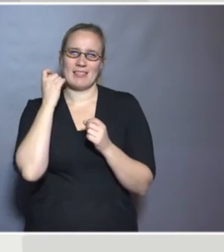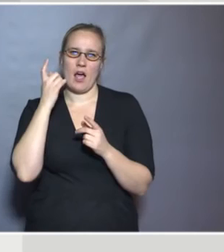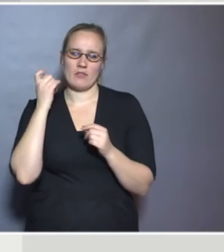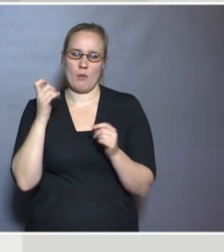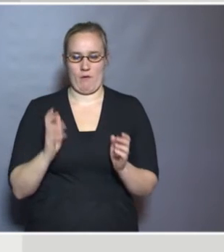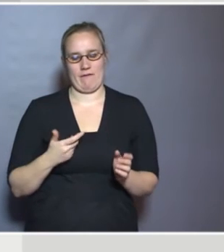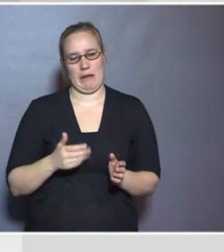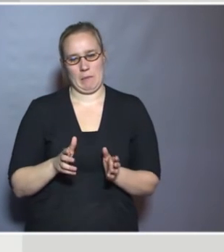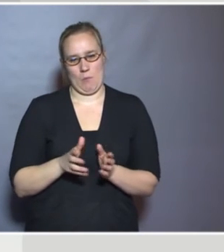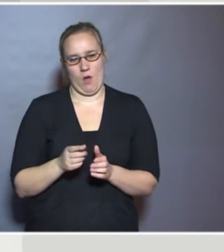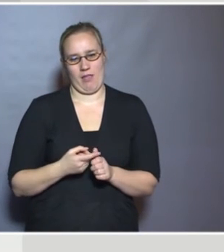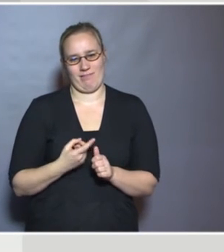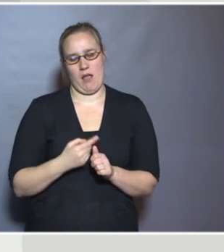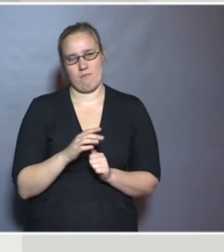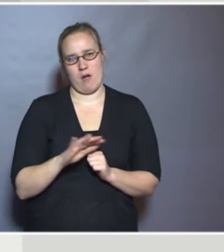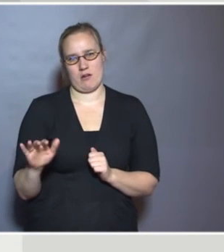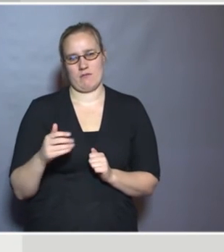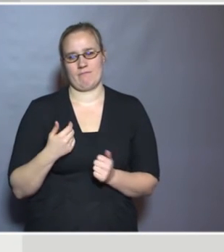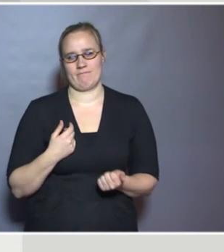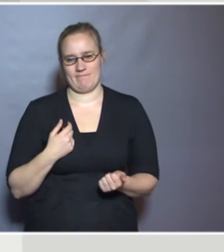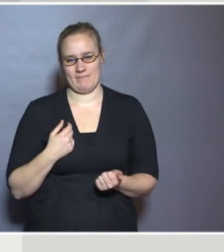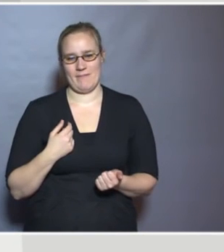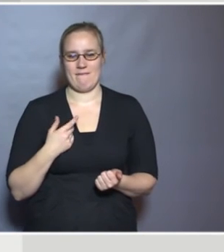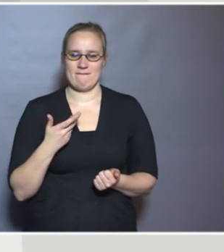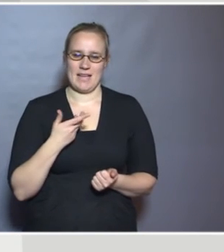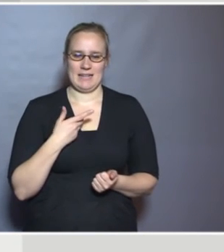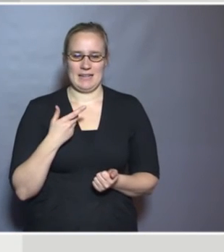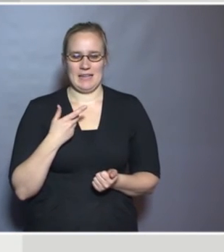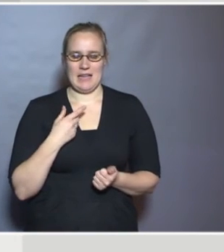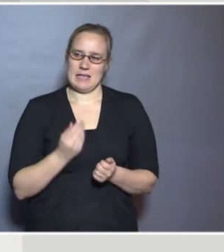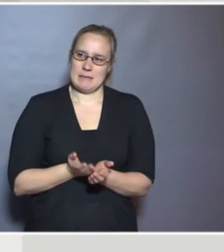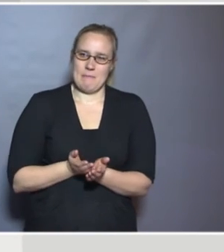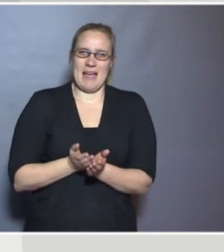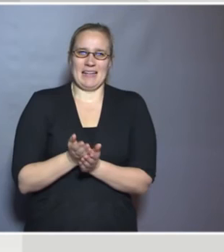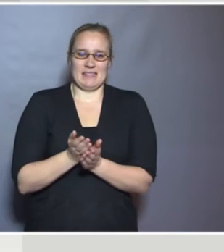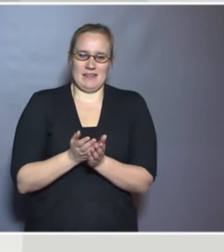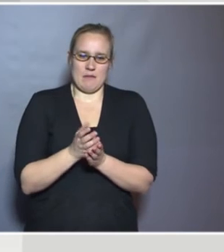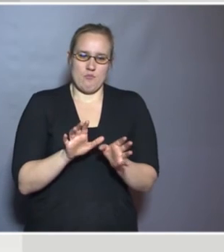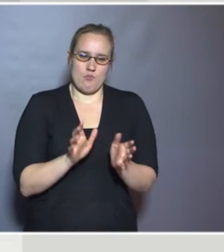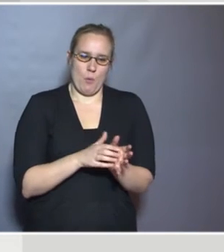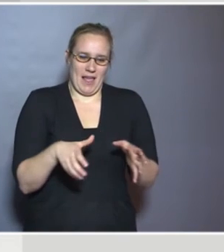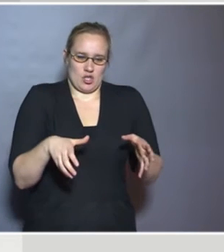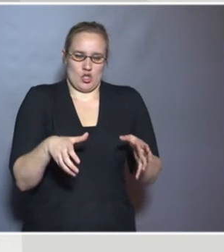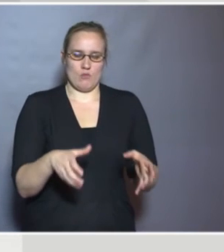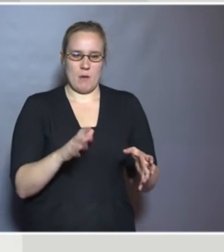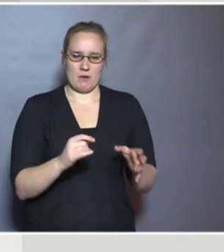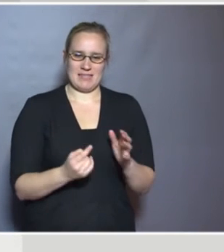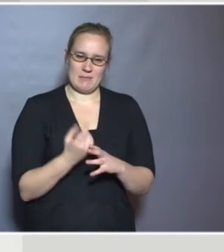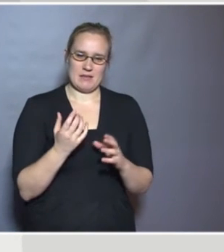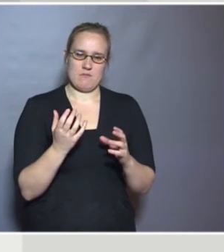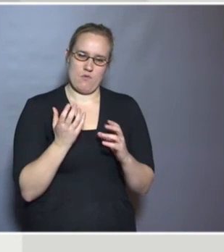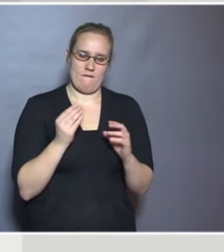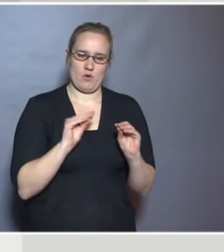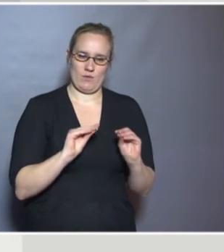small number of children, a very particular population of children with special educational